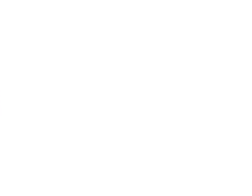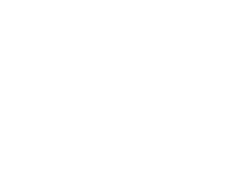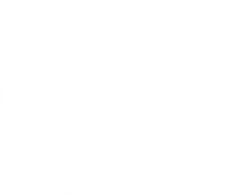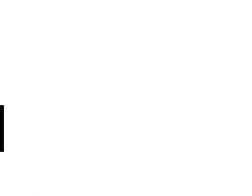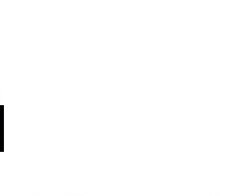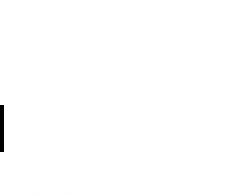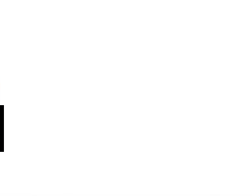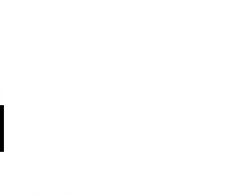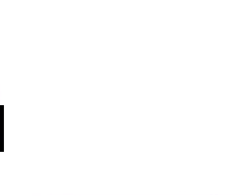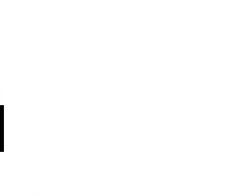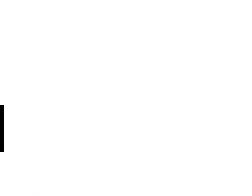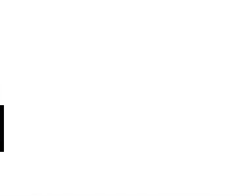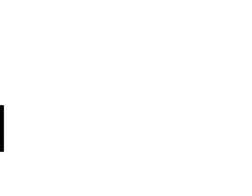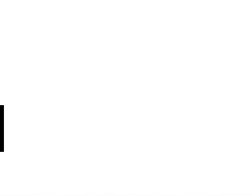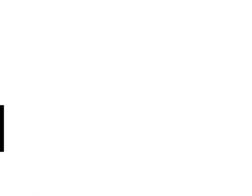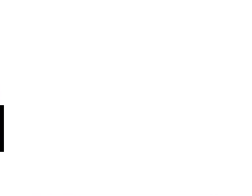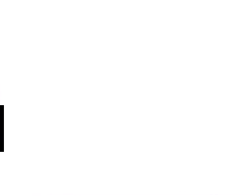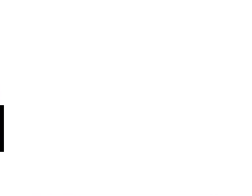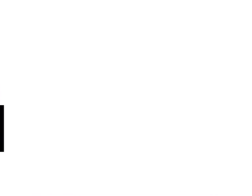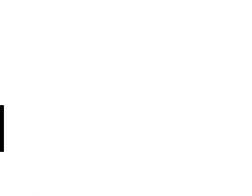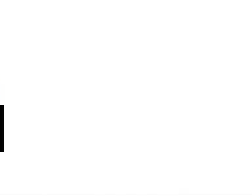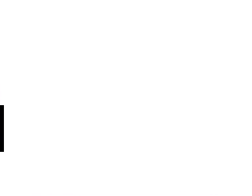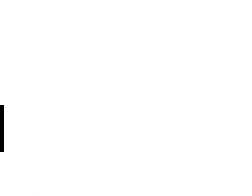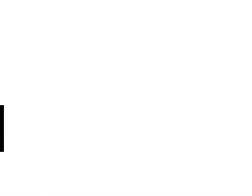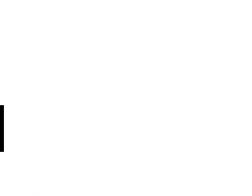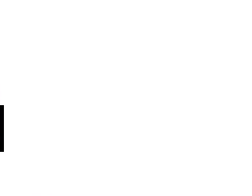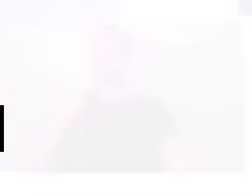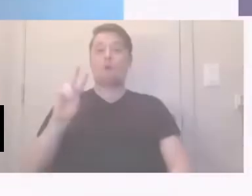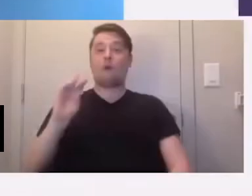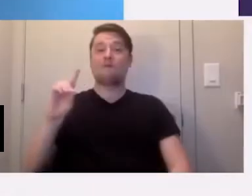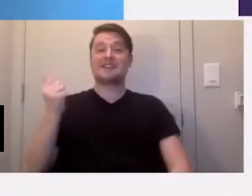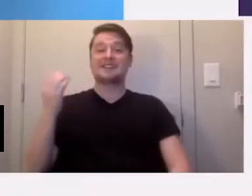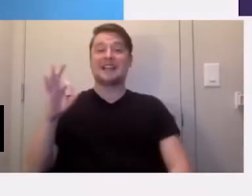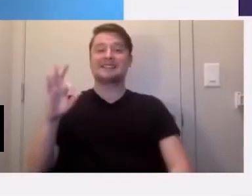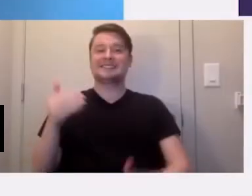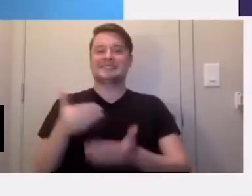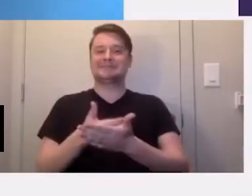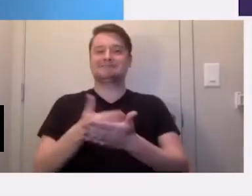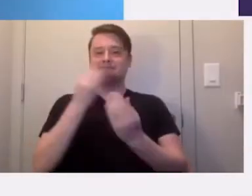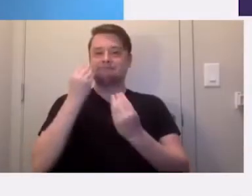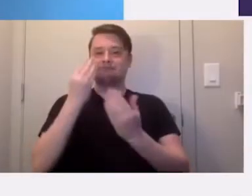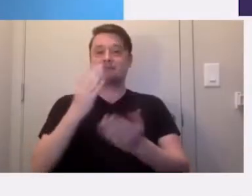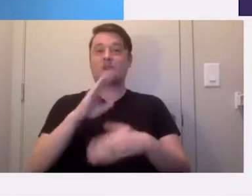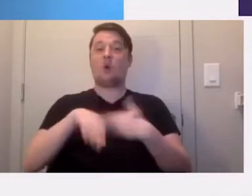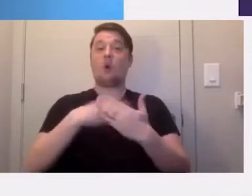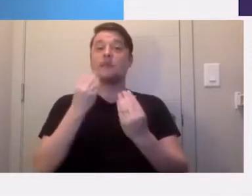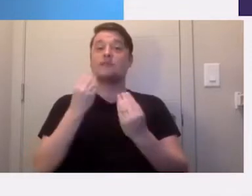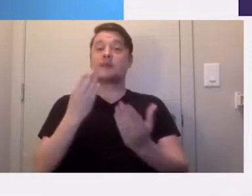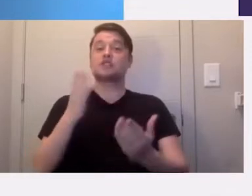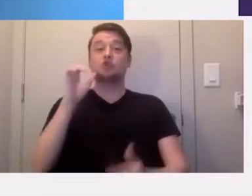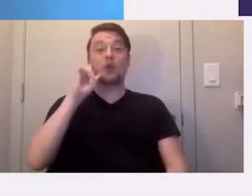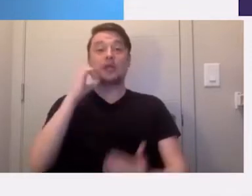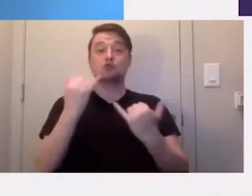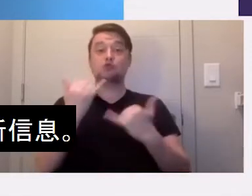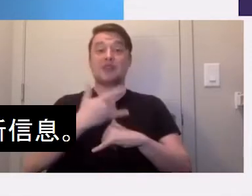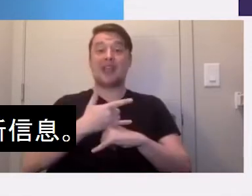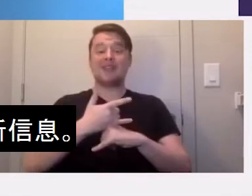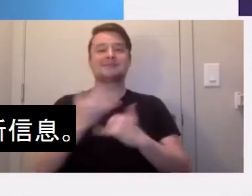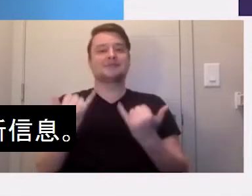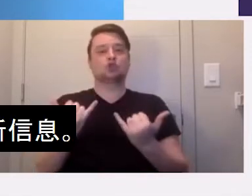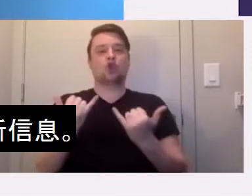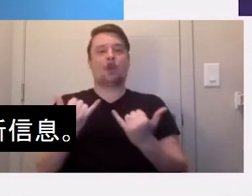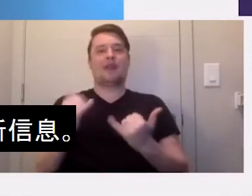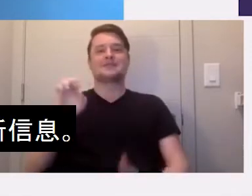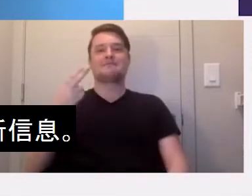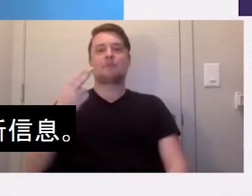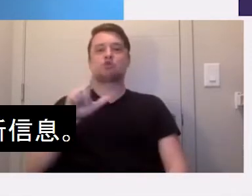Thank you for joining us to talk about COVID-19 updates. All the information you'll hear today is current as of March